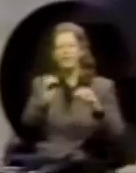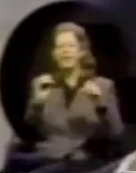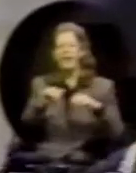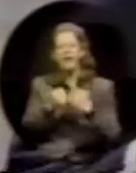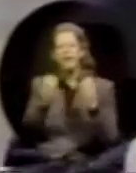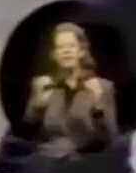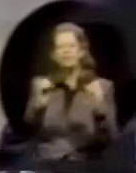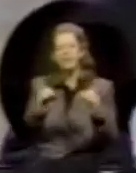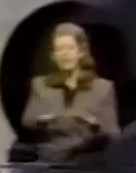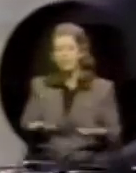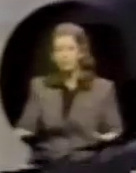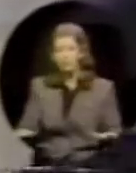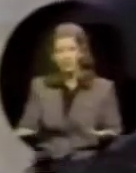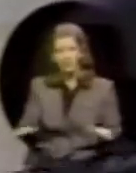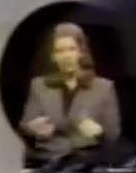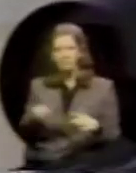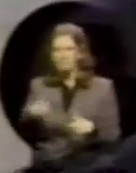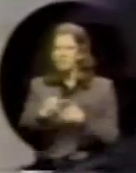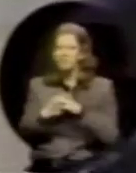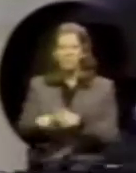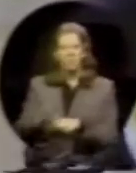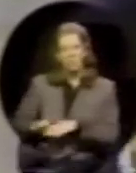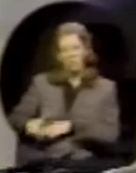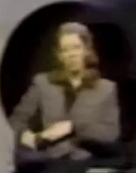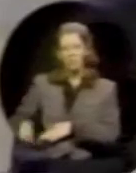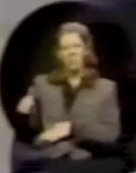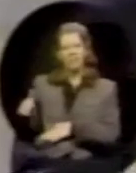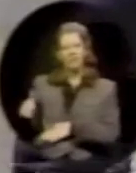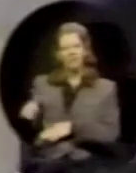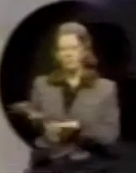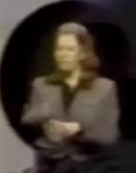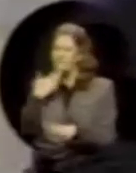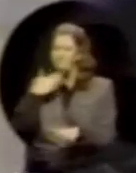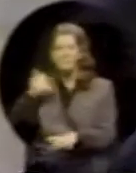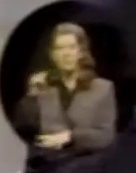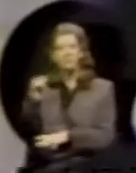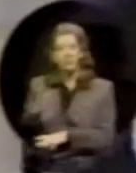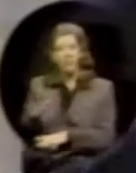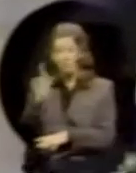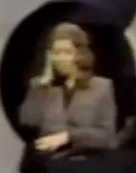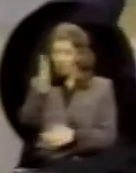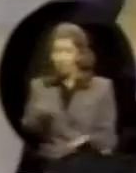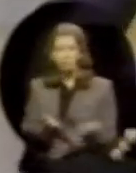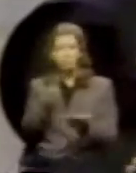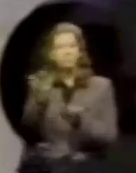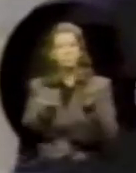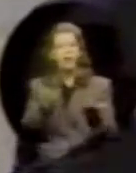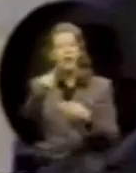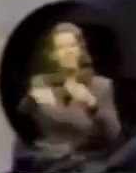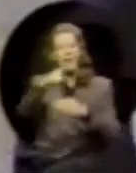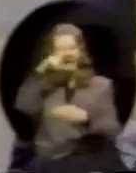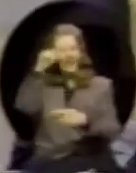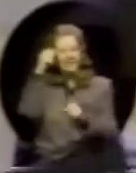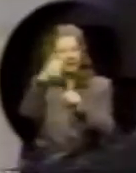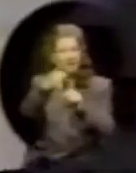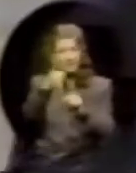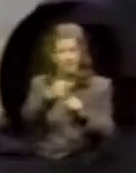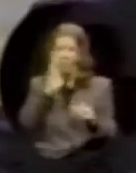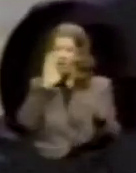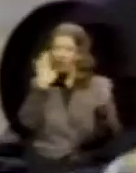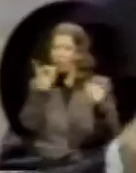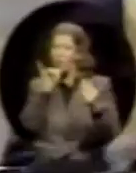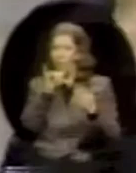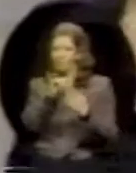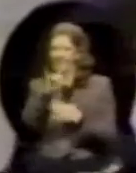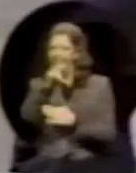to start earlier, do a better job. We will make some recommendations about Gallaudet itself, which I hope that